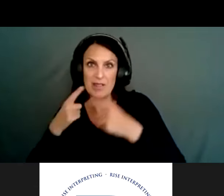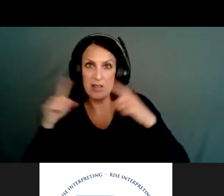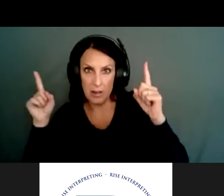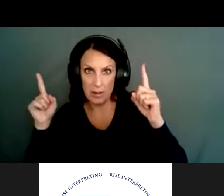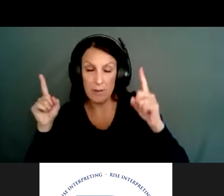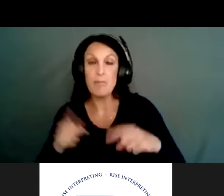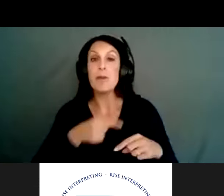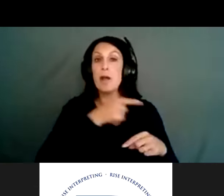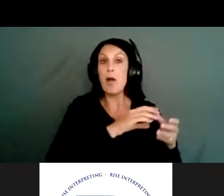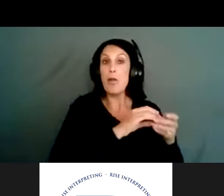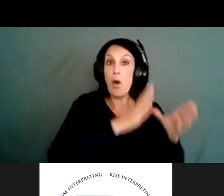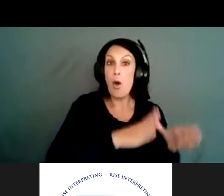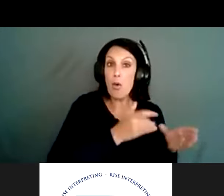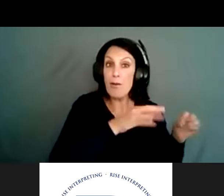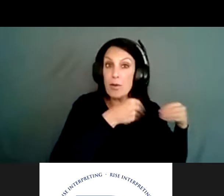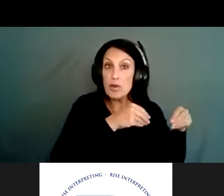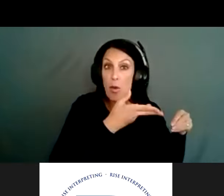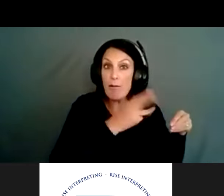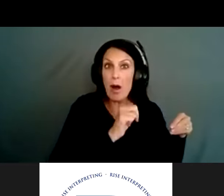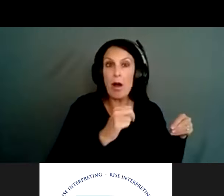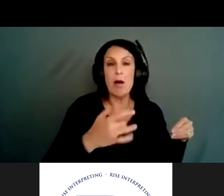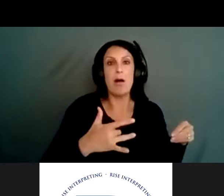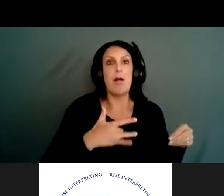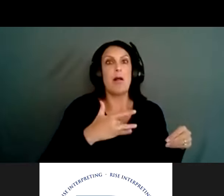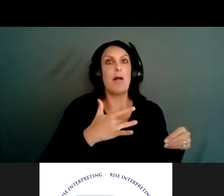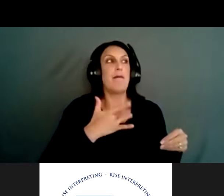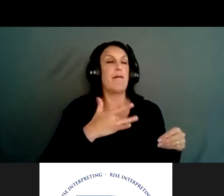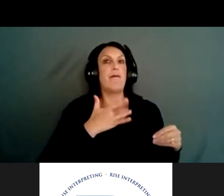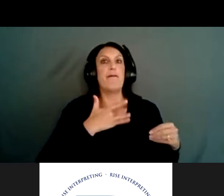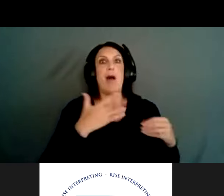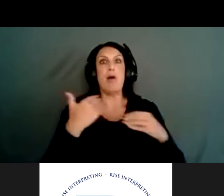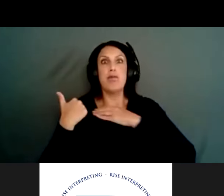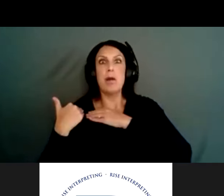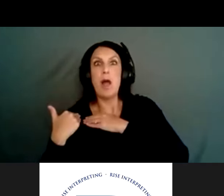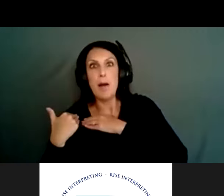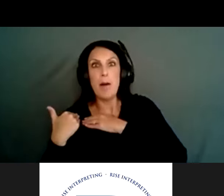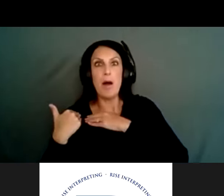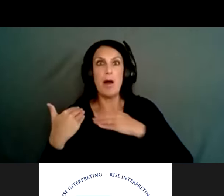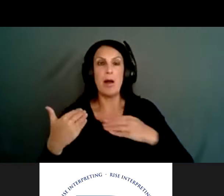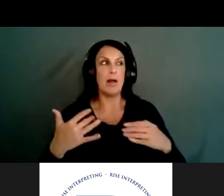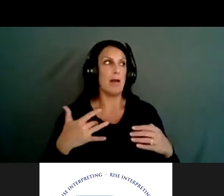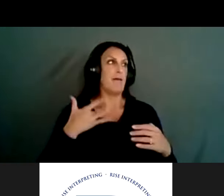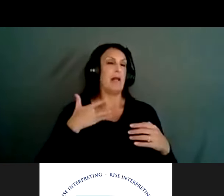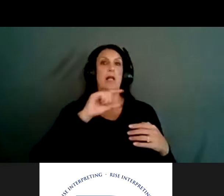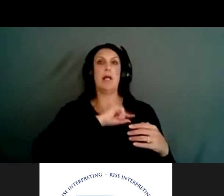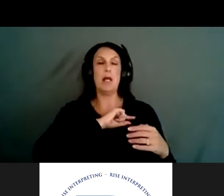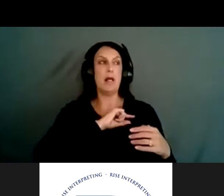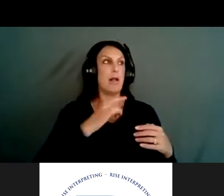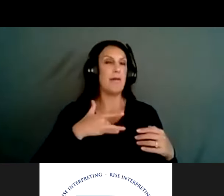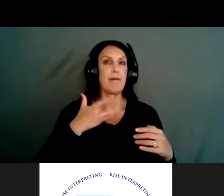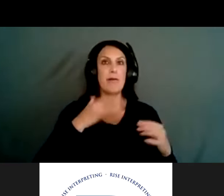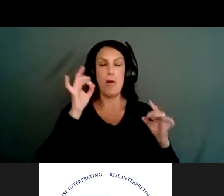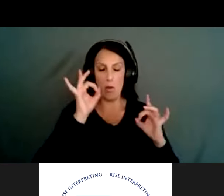owner of that gunshot felt a real moral imperative to make it, you know, how I just can't imagine how bad someone would feel if